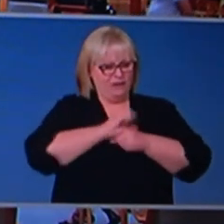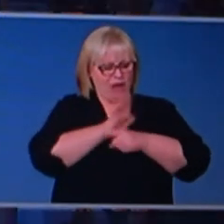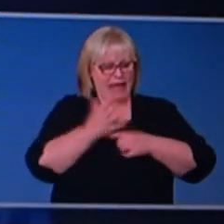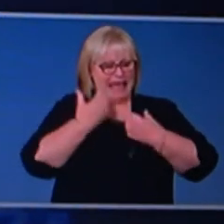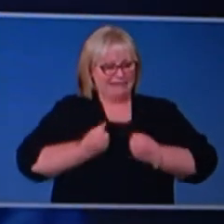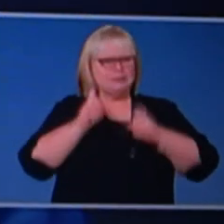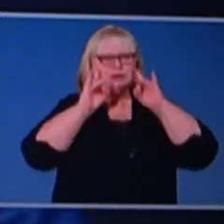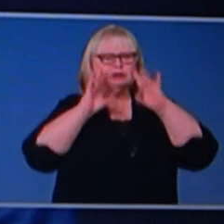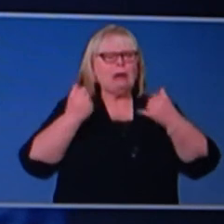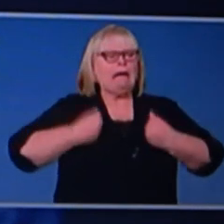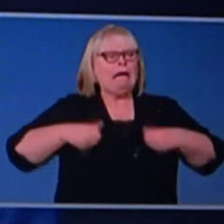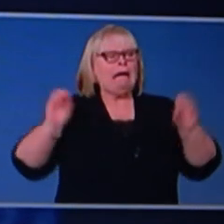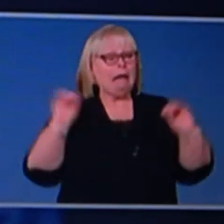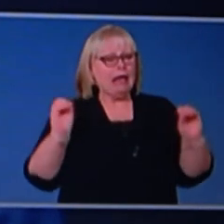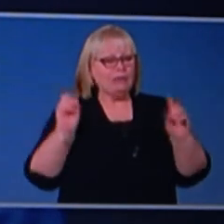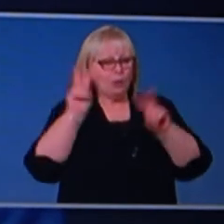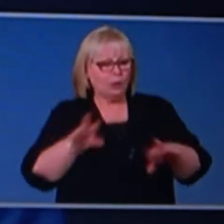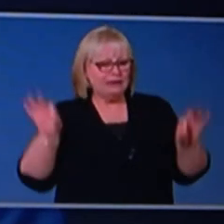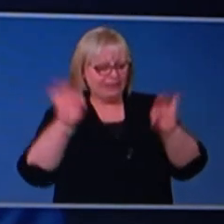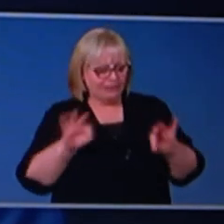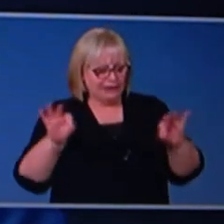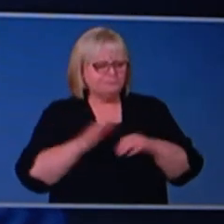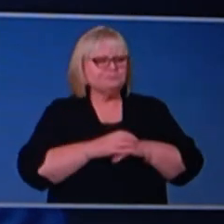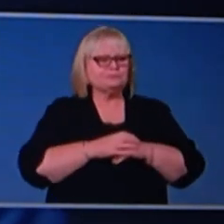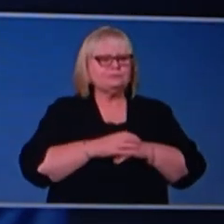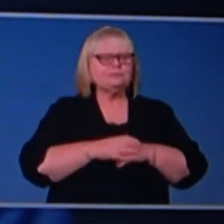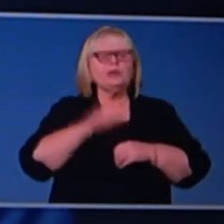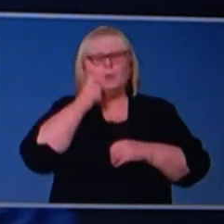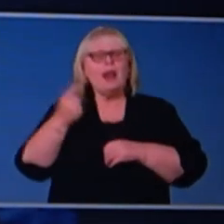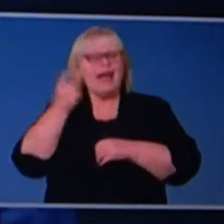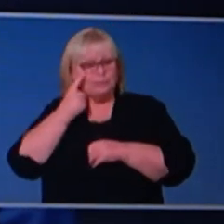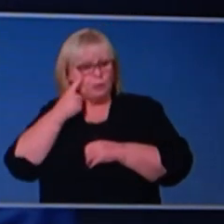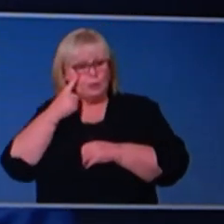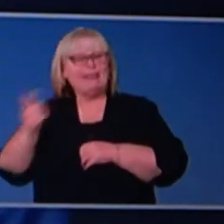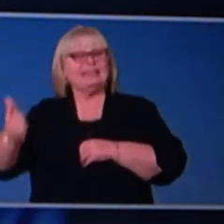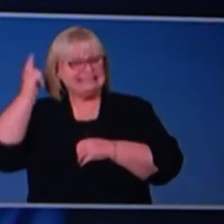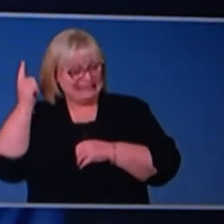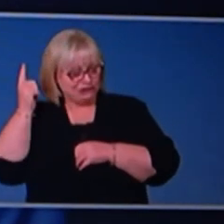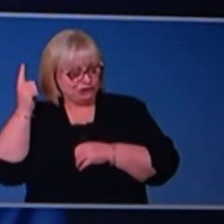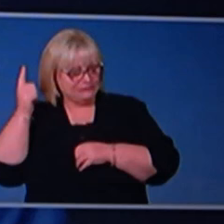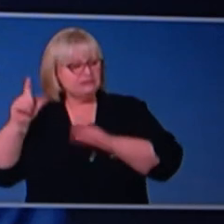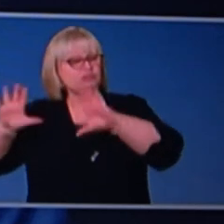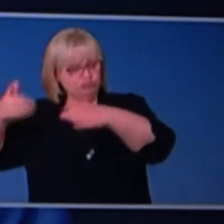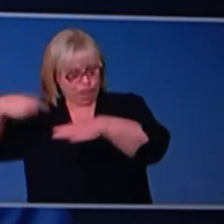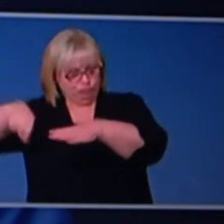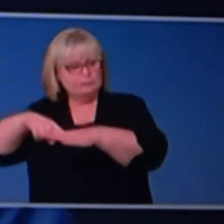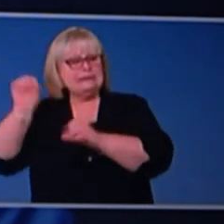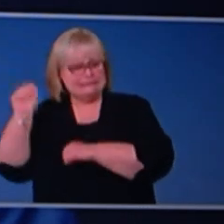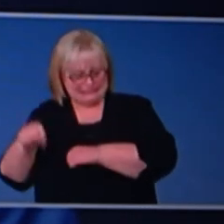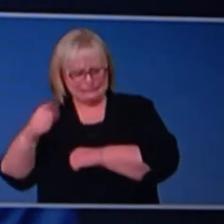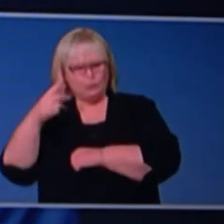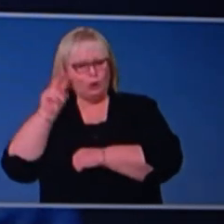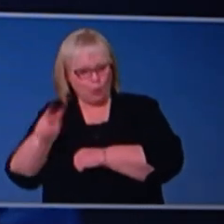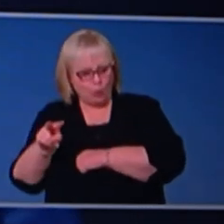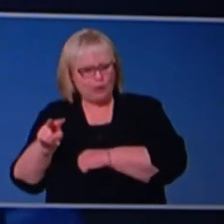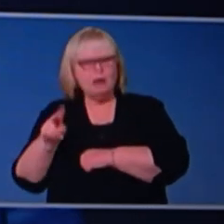I think one state is already considering testing a cohort of teachers, not because we think teachers are at higher risk, but because they